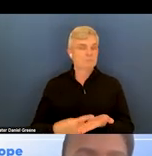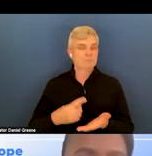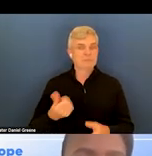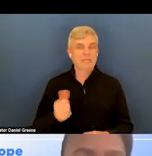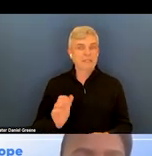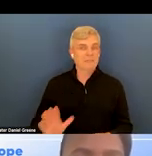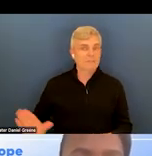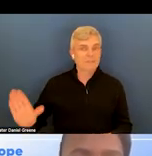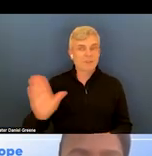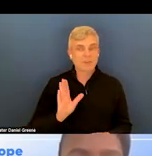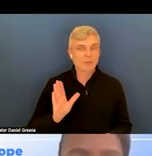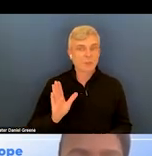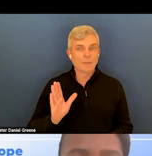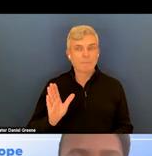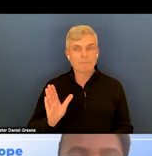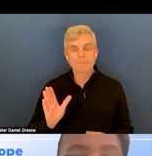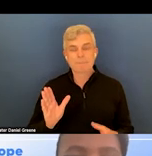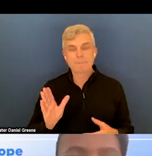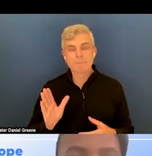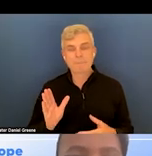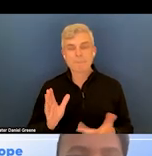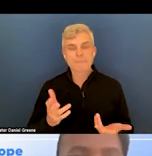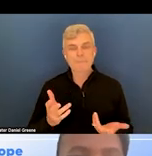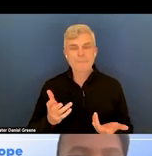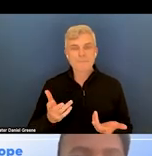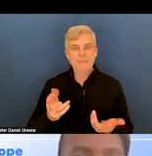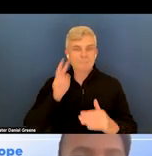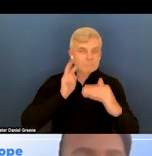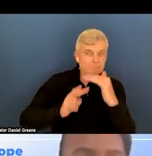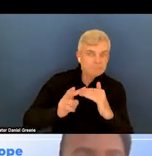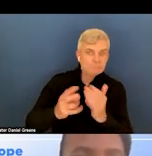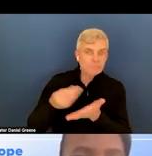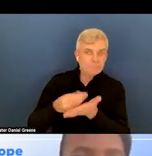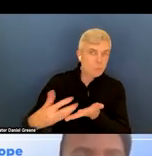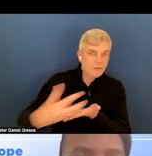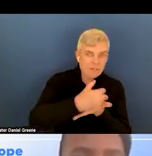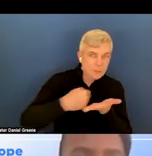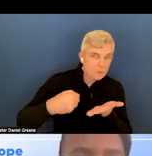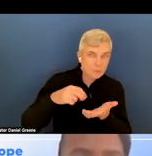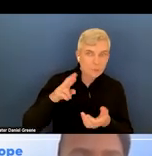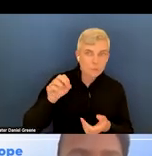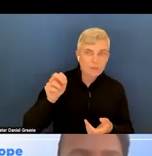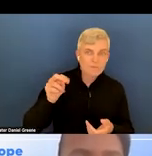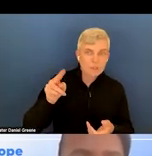anticipated revenue or other items.